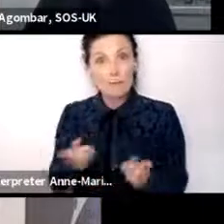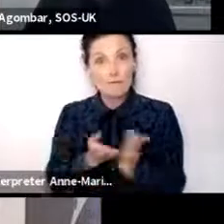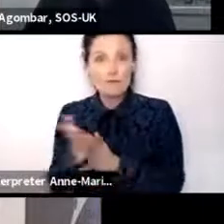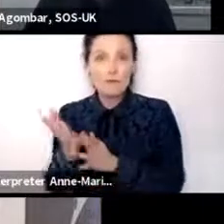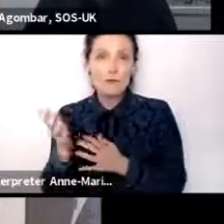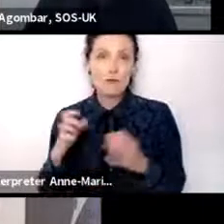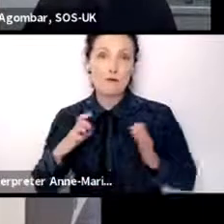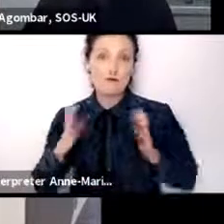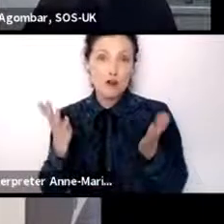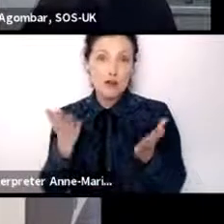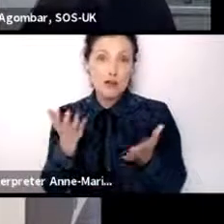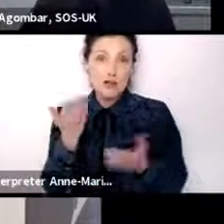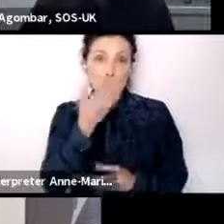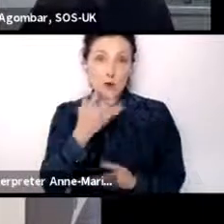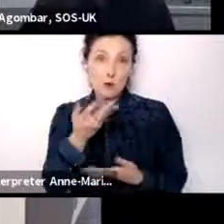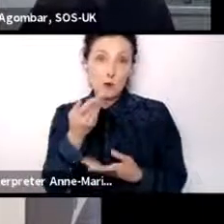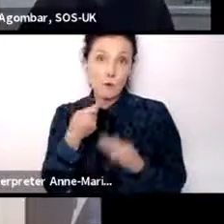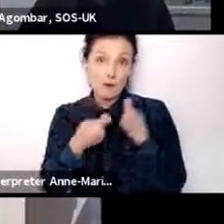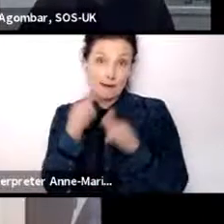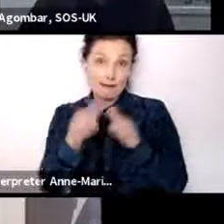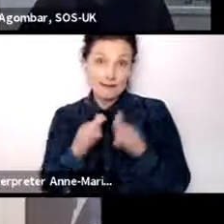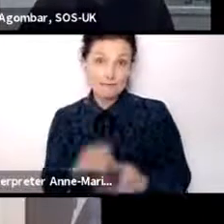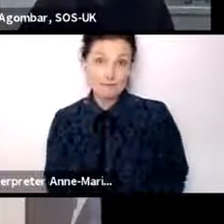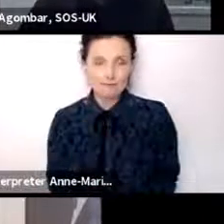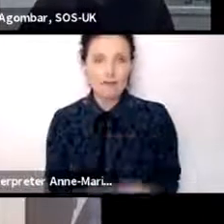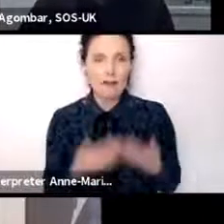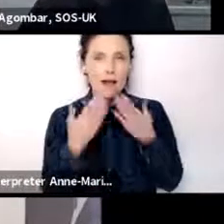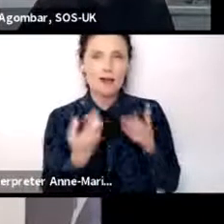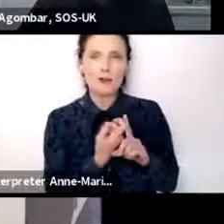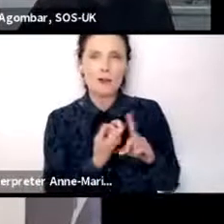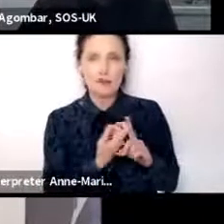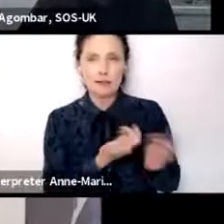programme. Thank you, Kevin. Jamie next.